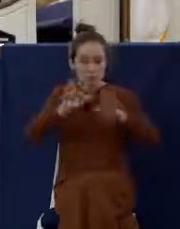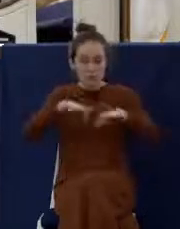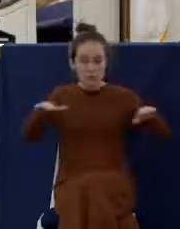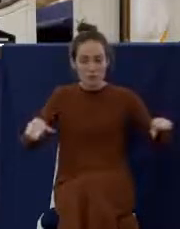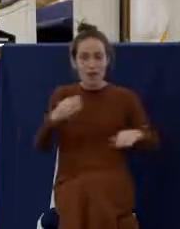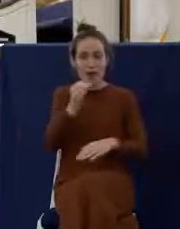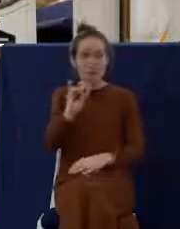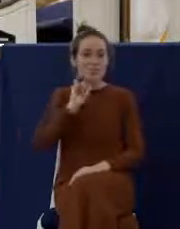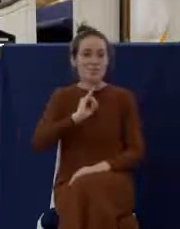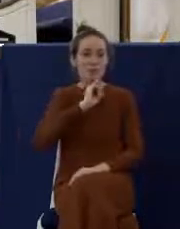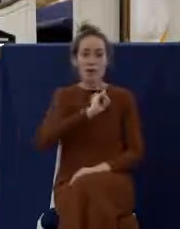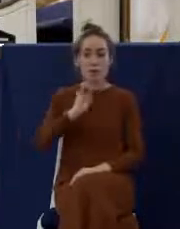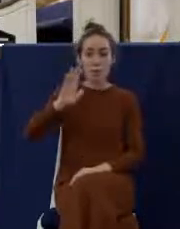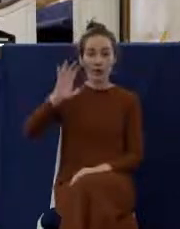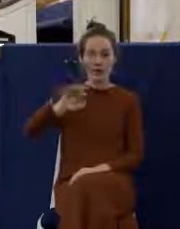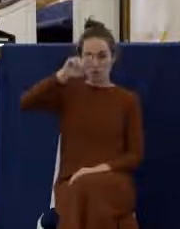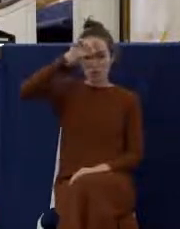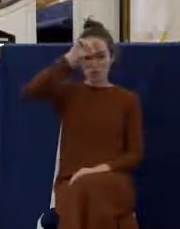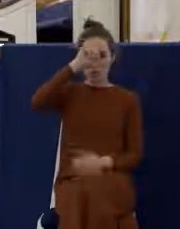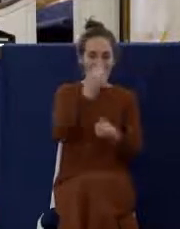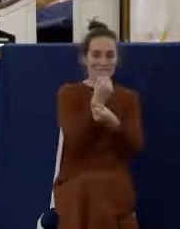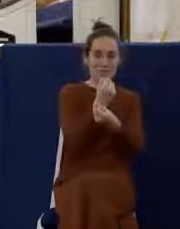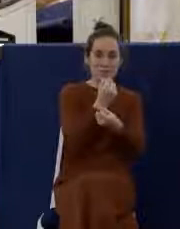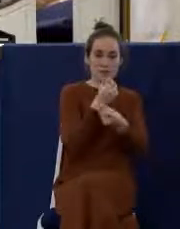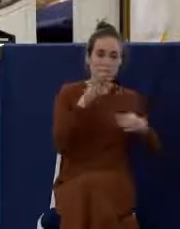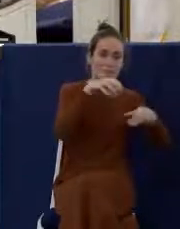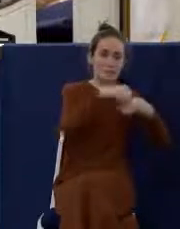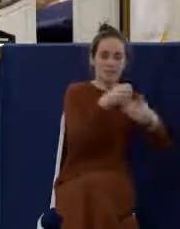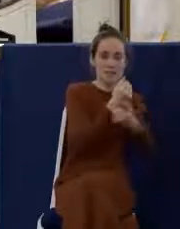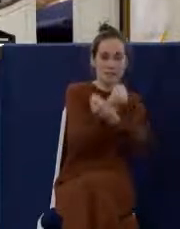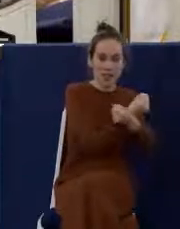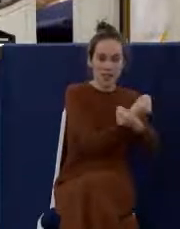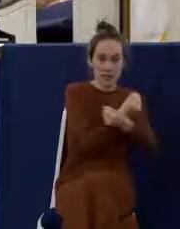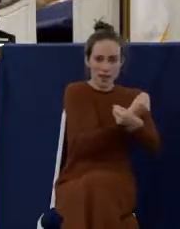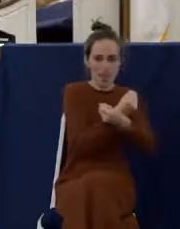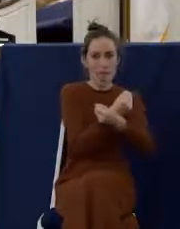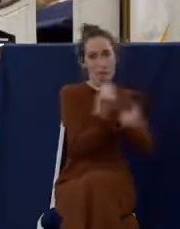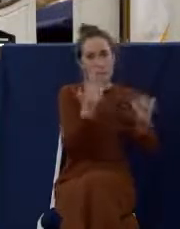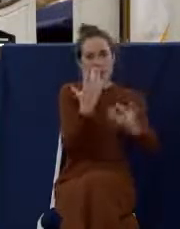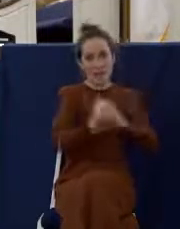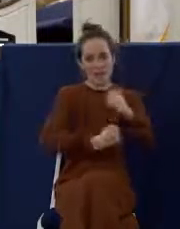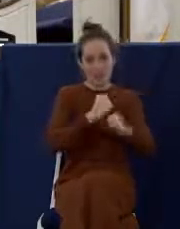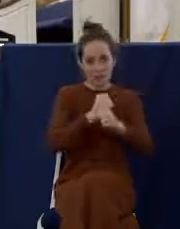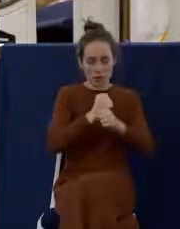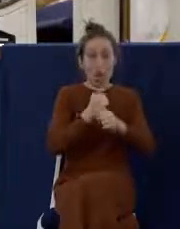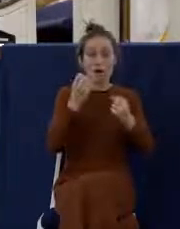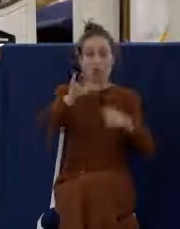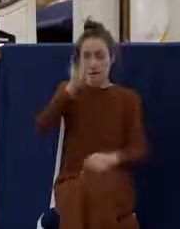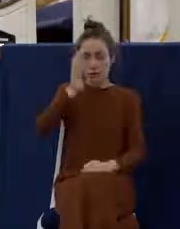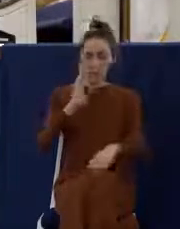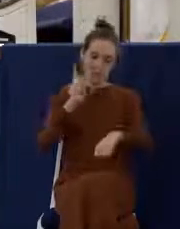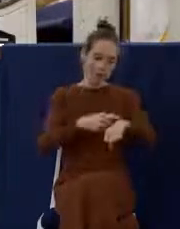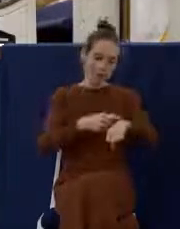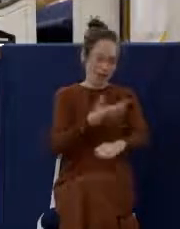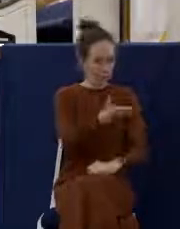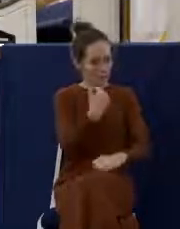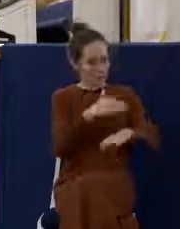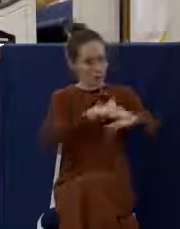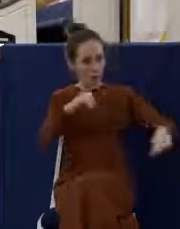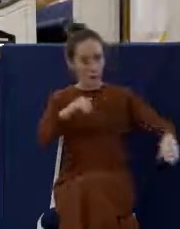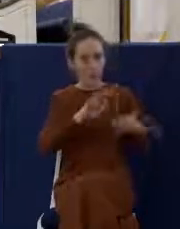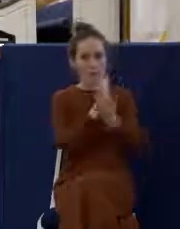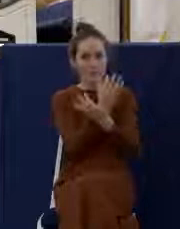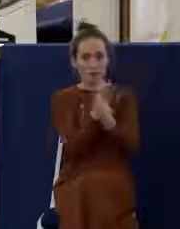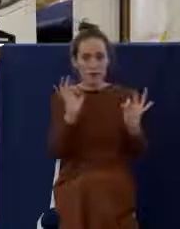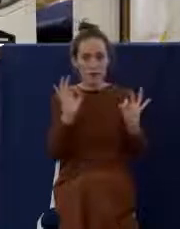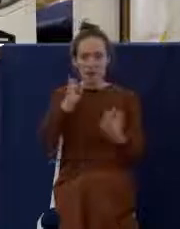in bondage to the Egyptians for 400 years. And it was God's time to deliver them out of bondage. And so God rained down the plagues